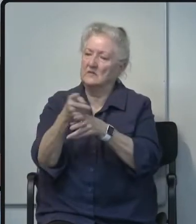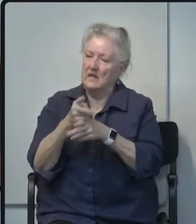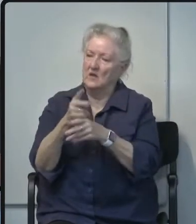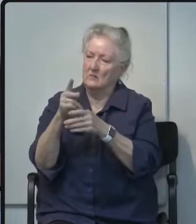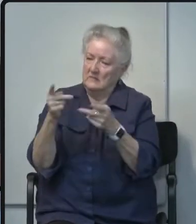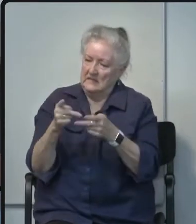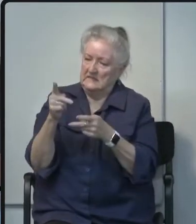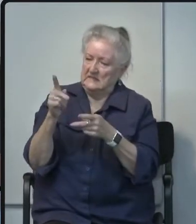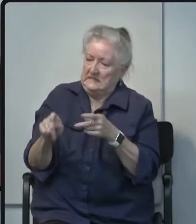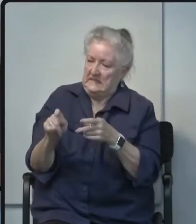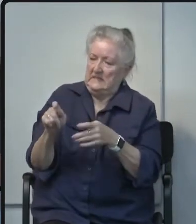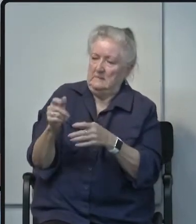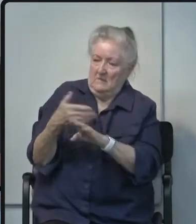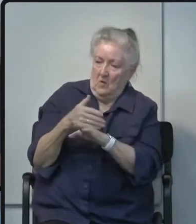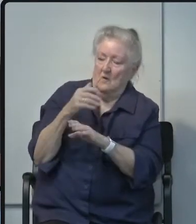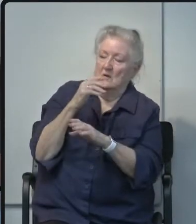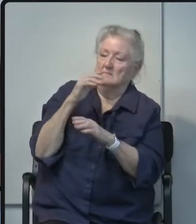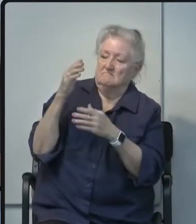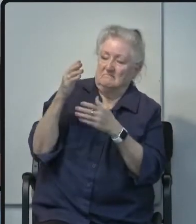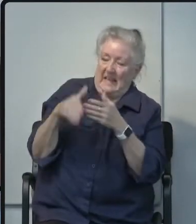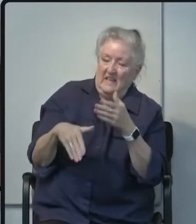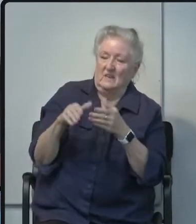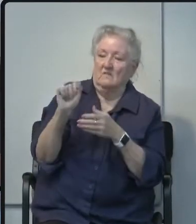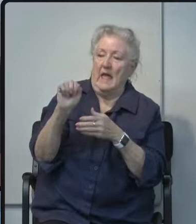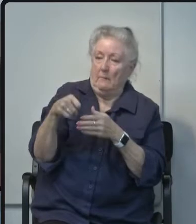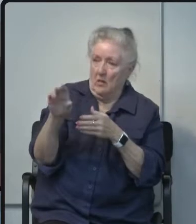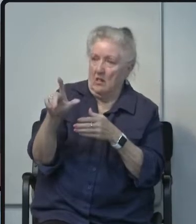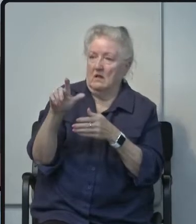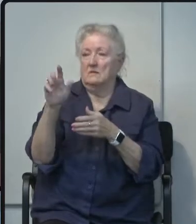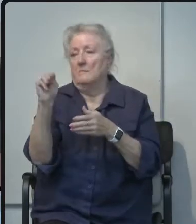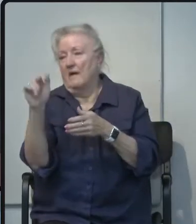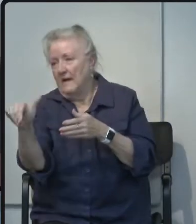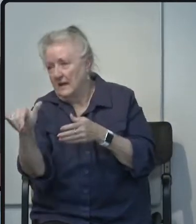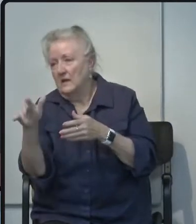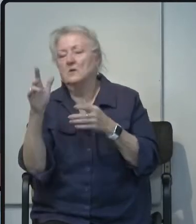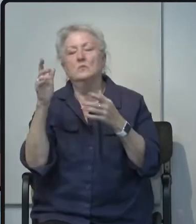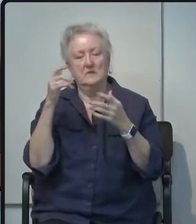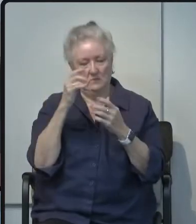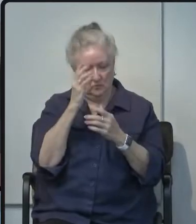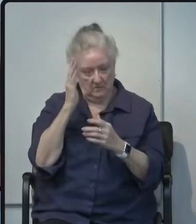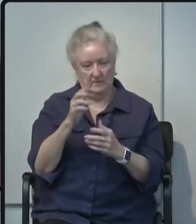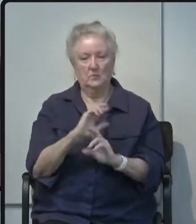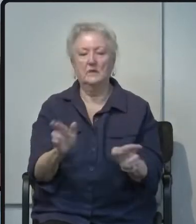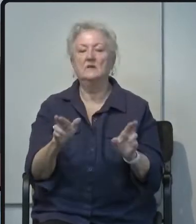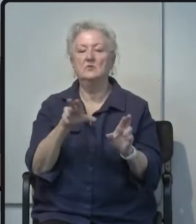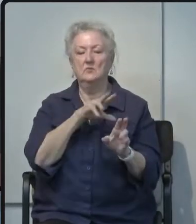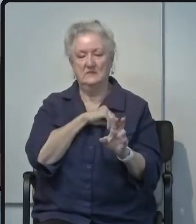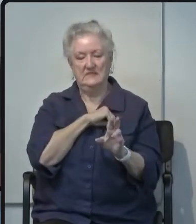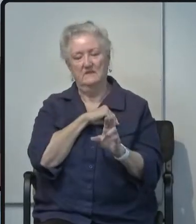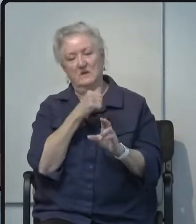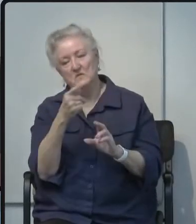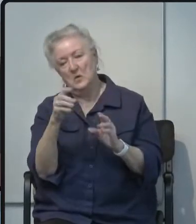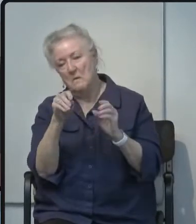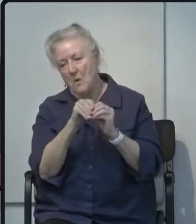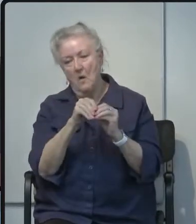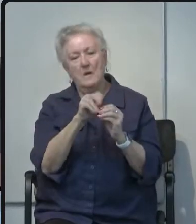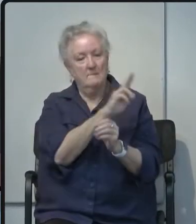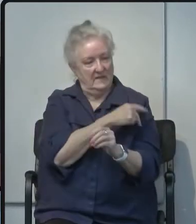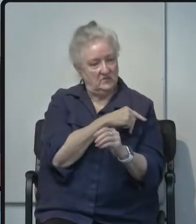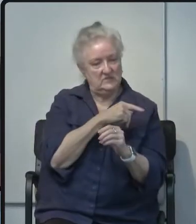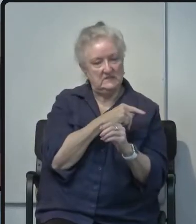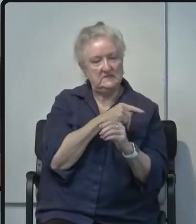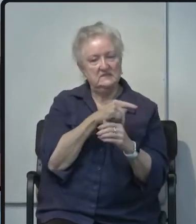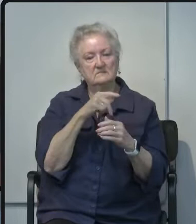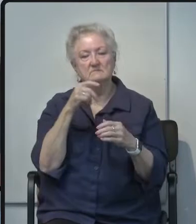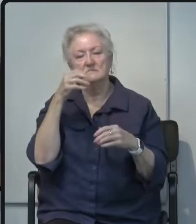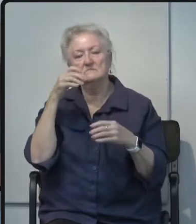of April or May we will be ready to receive a small amount of additional patients as soon as next week at the old